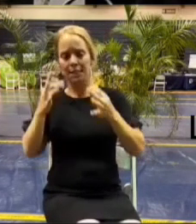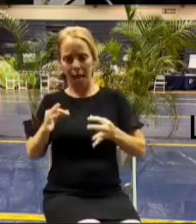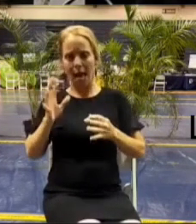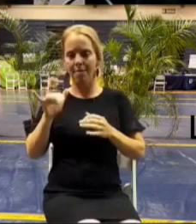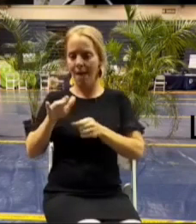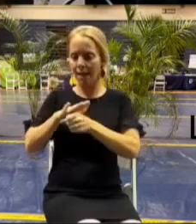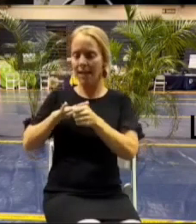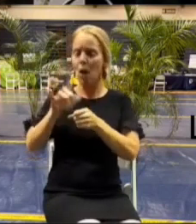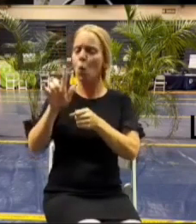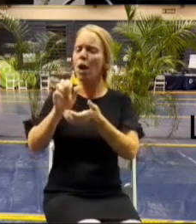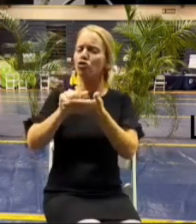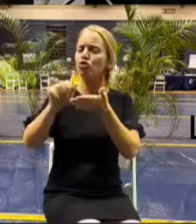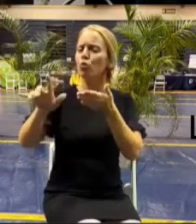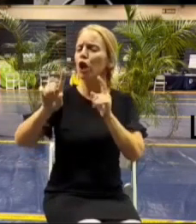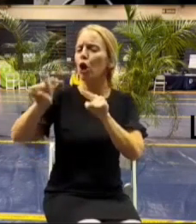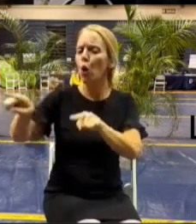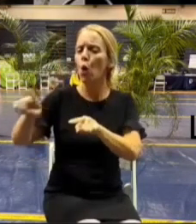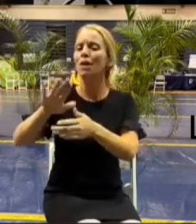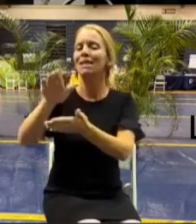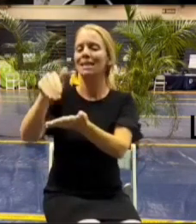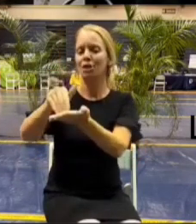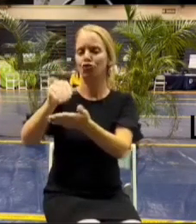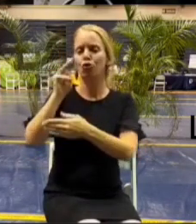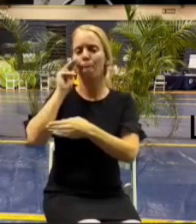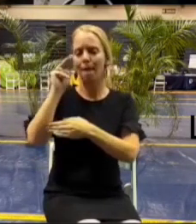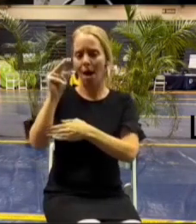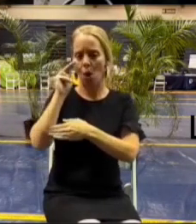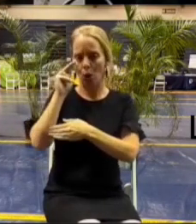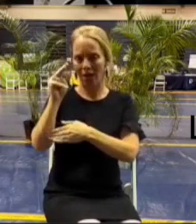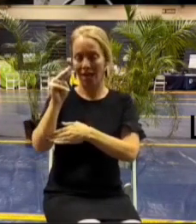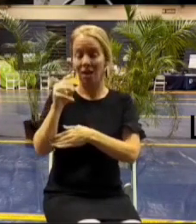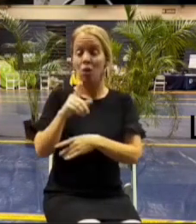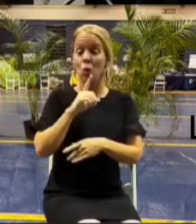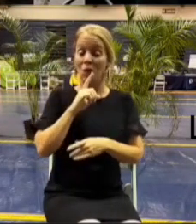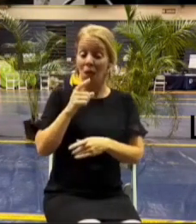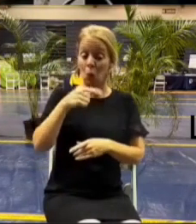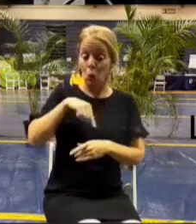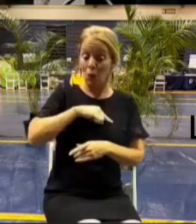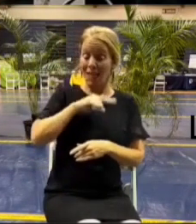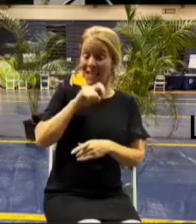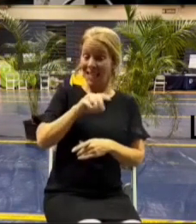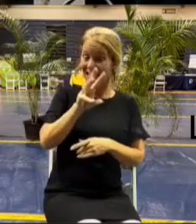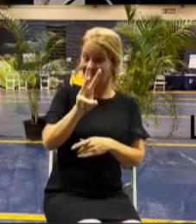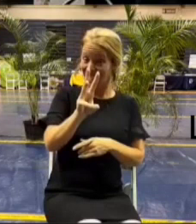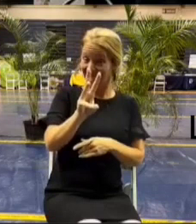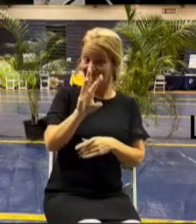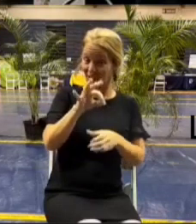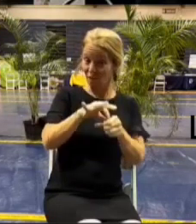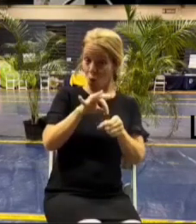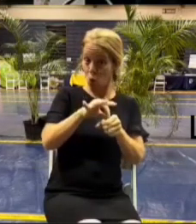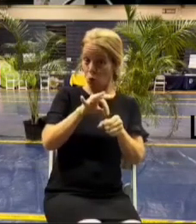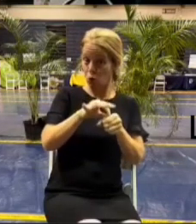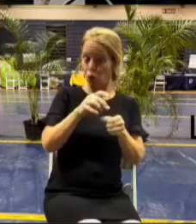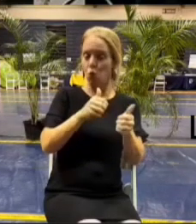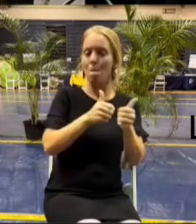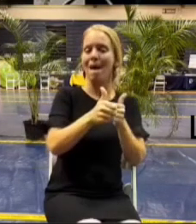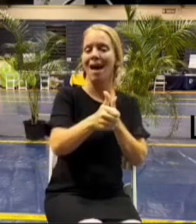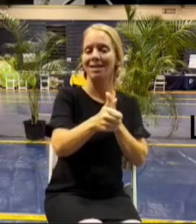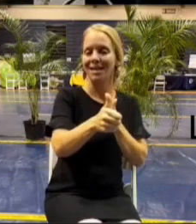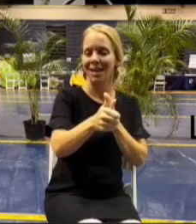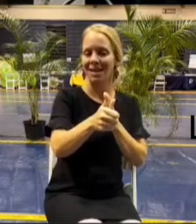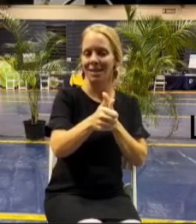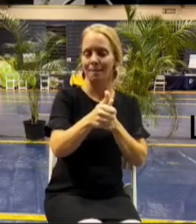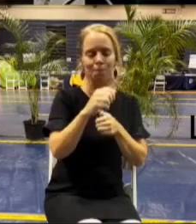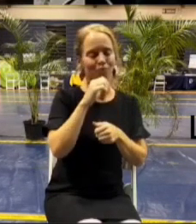um so we needed six votes to be able to pass that on the floor and we